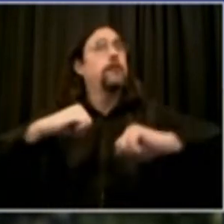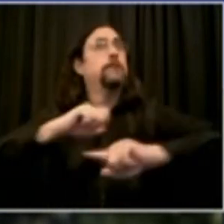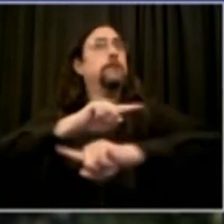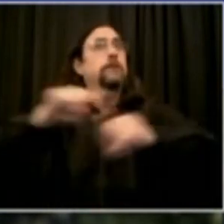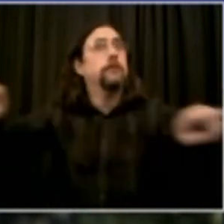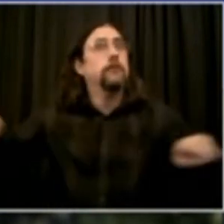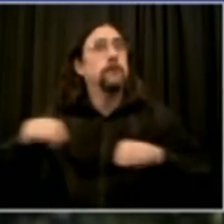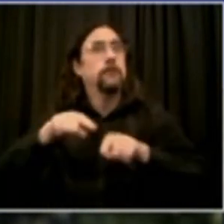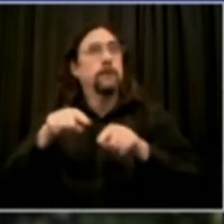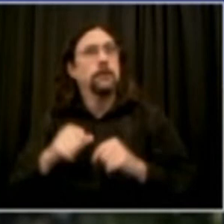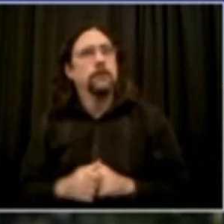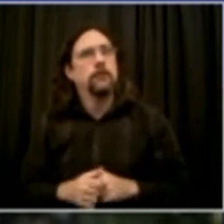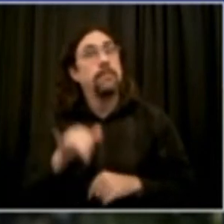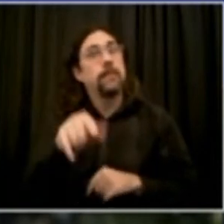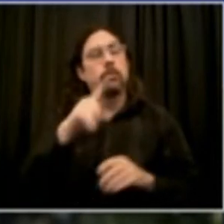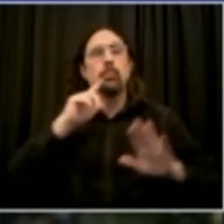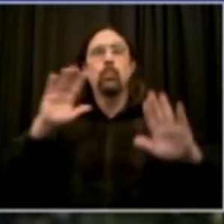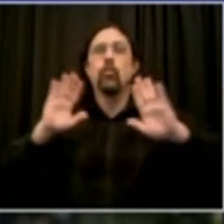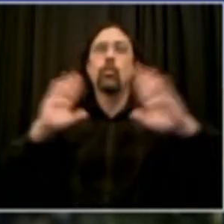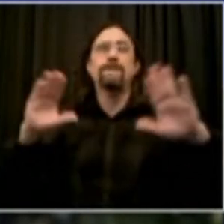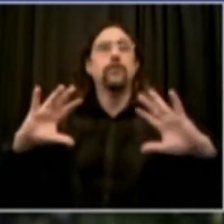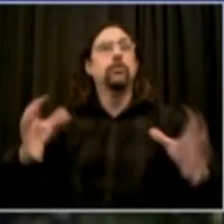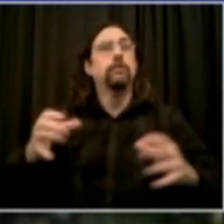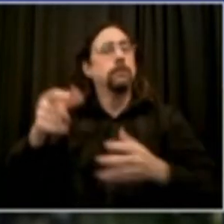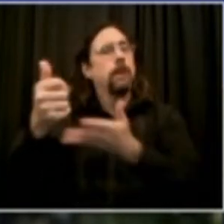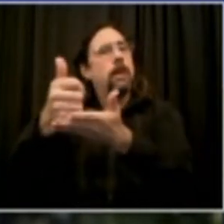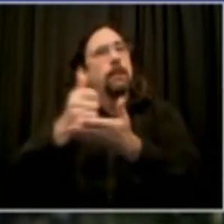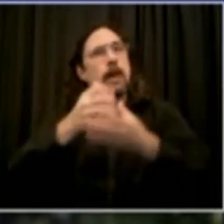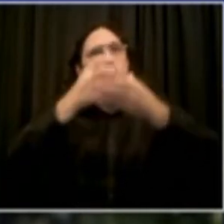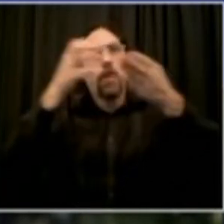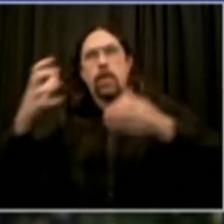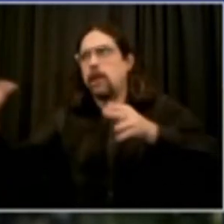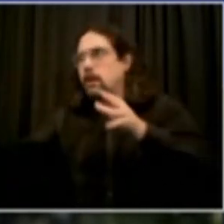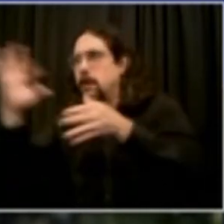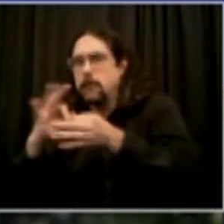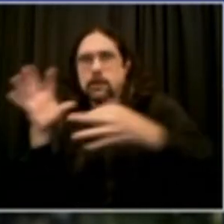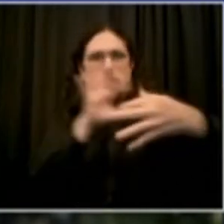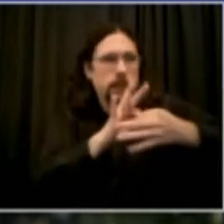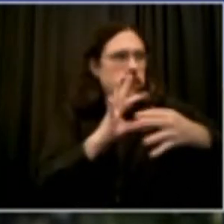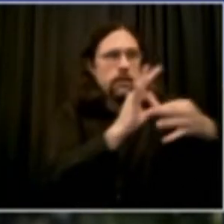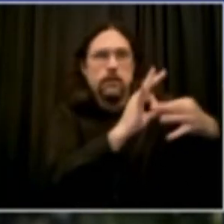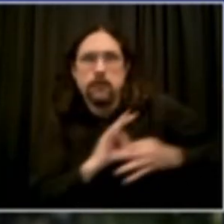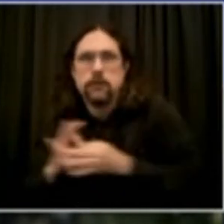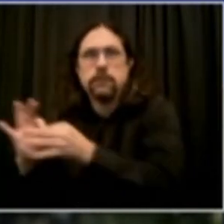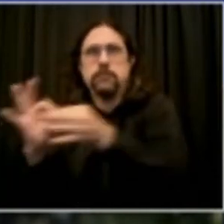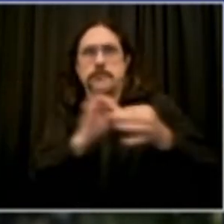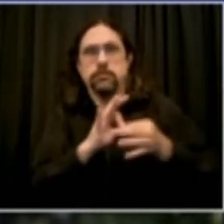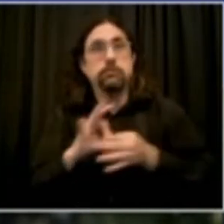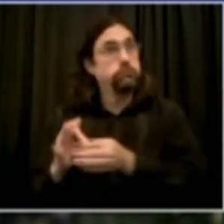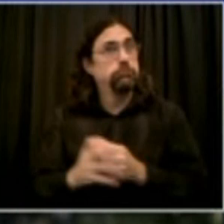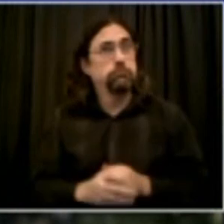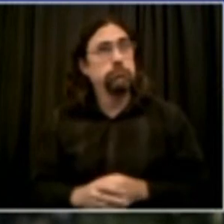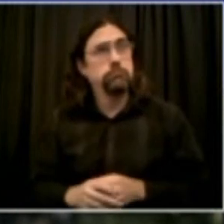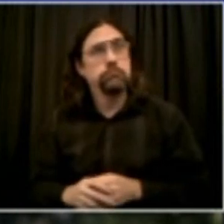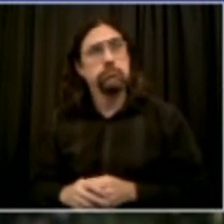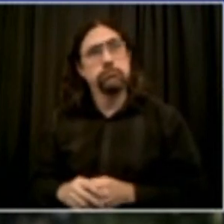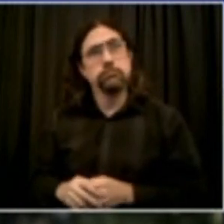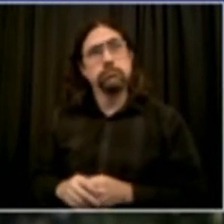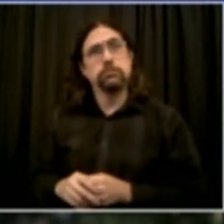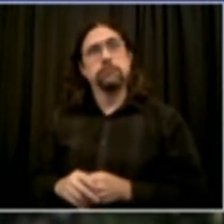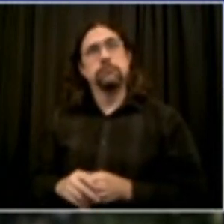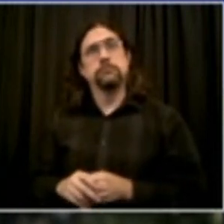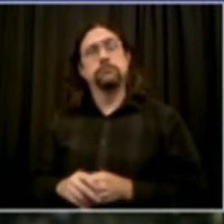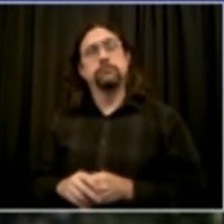so far. Amazing success. In 92% of all positive cases have been reached, thousands, we now estimate over